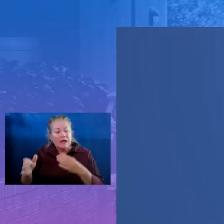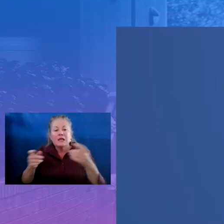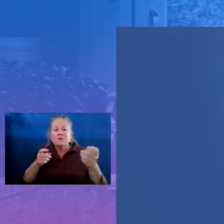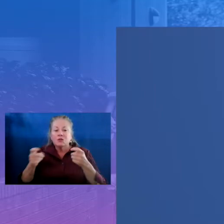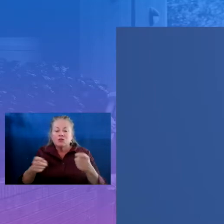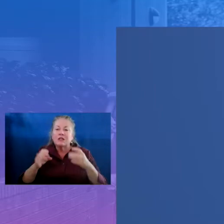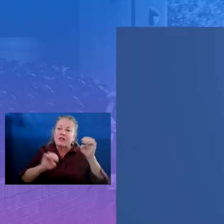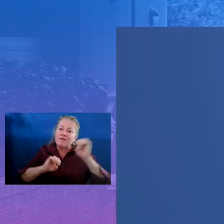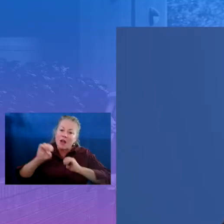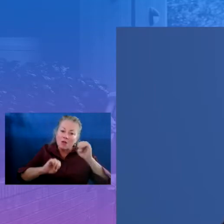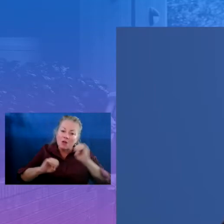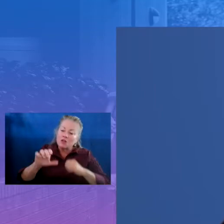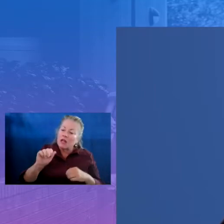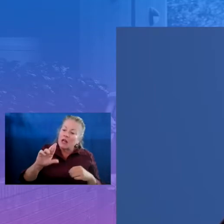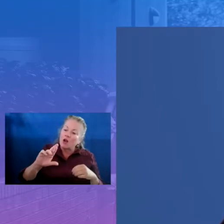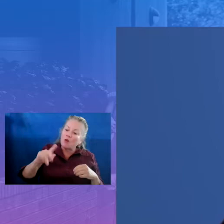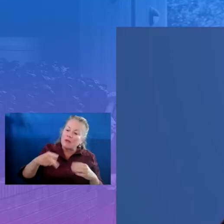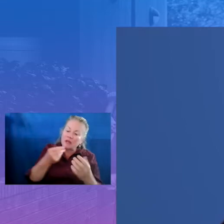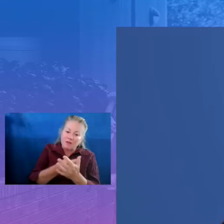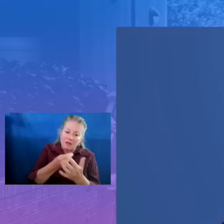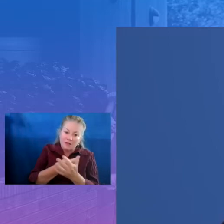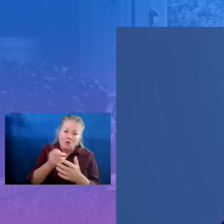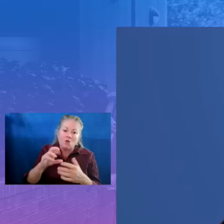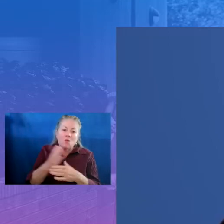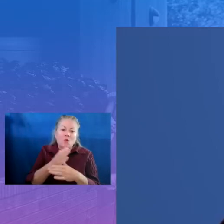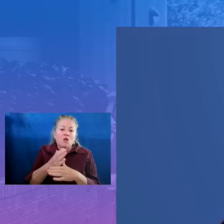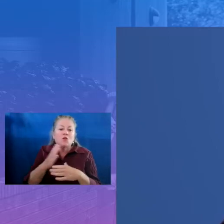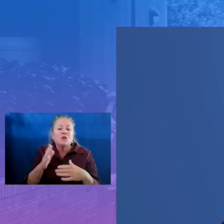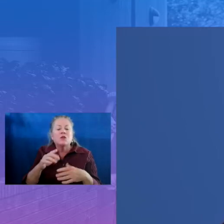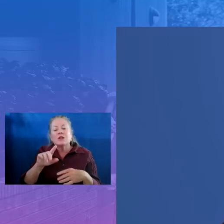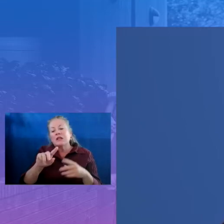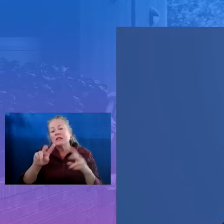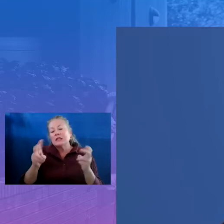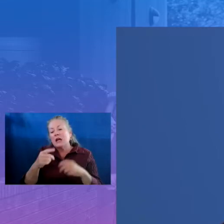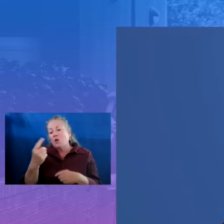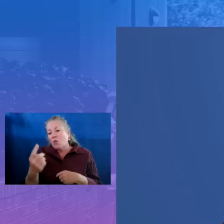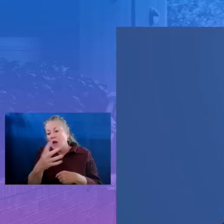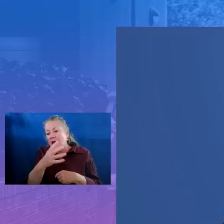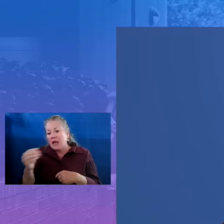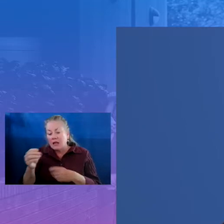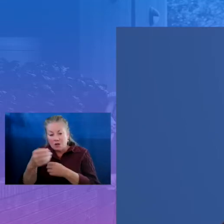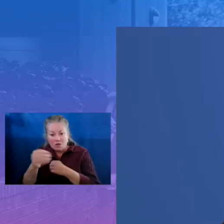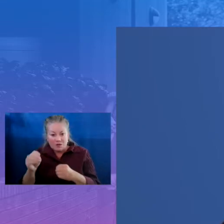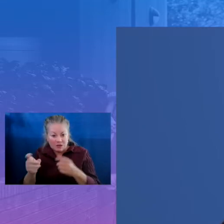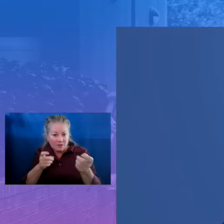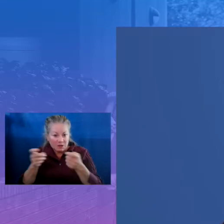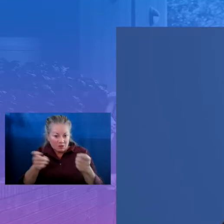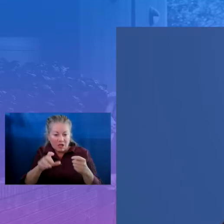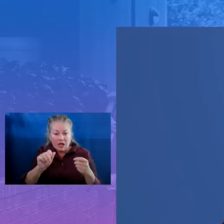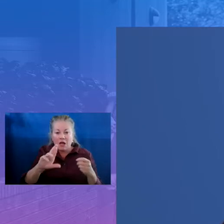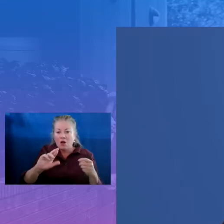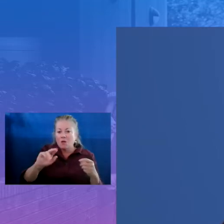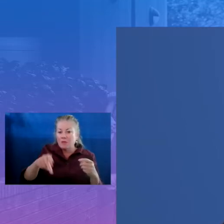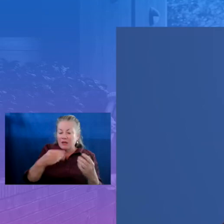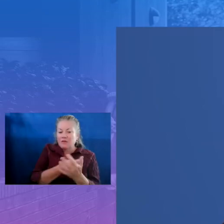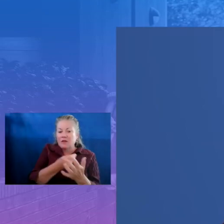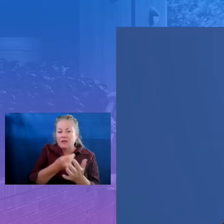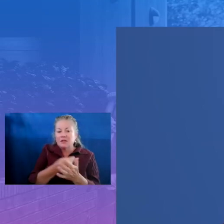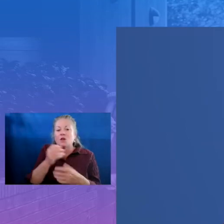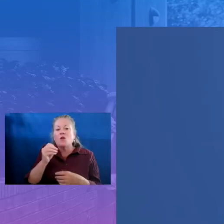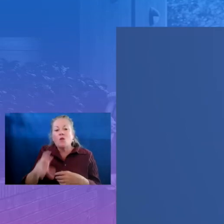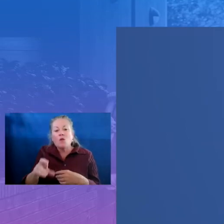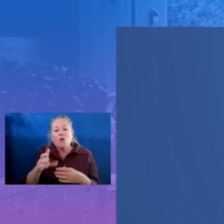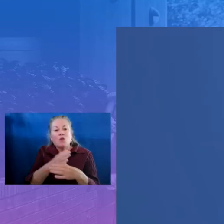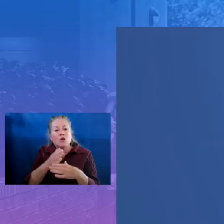of ARP funds, or partnerships between Title I and the offices that are administering ARP funds. Or the partnerships might occur